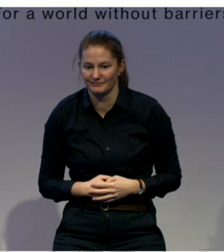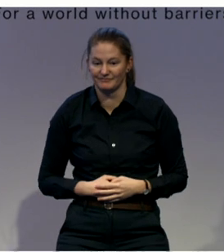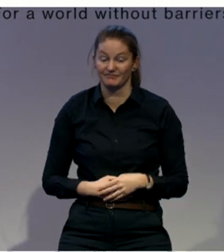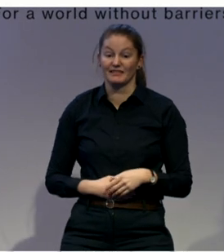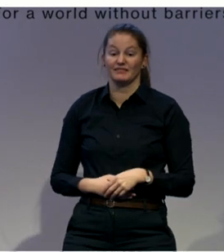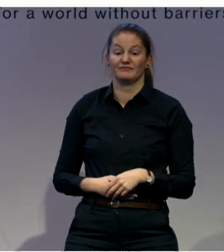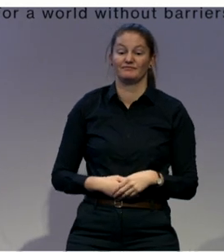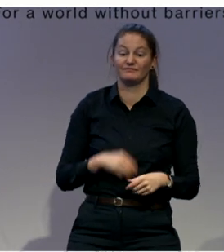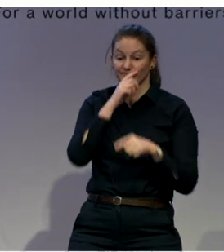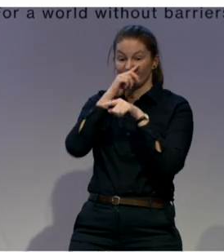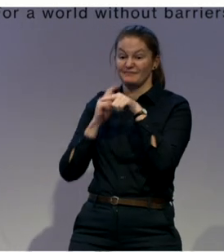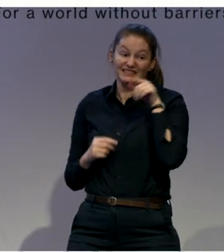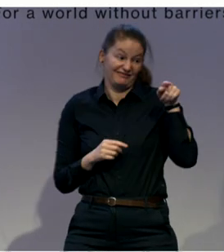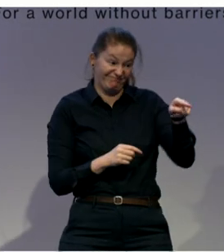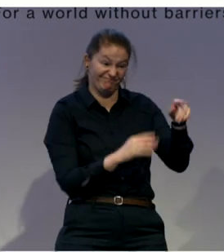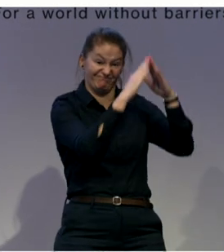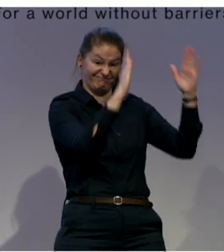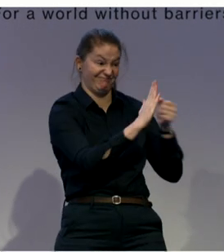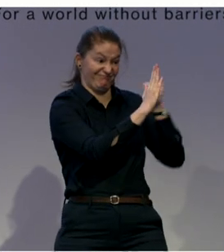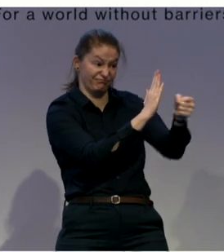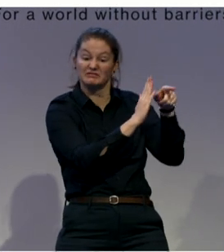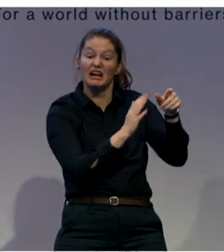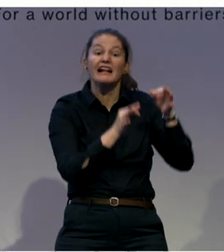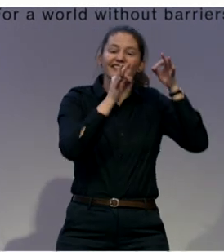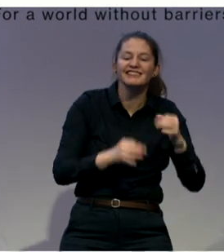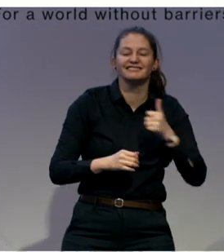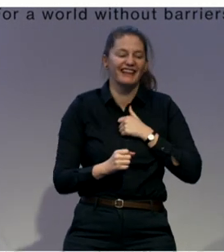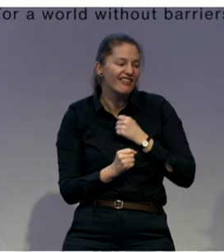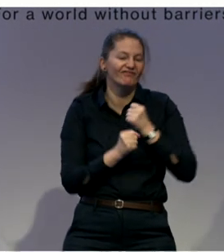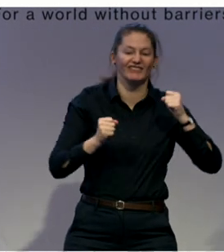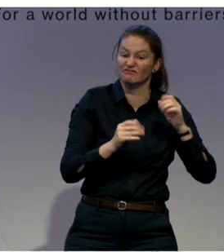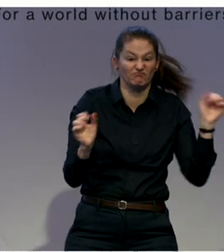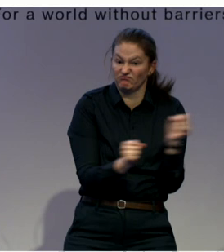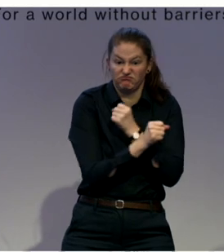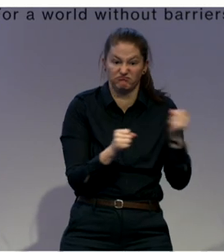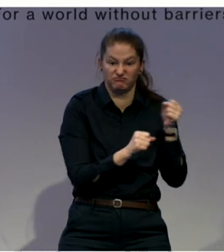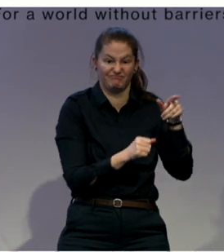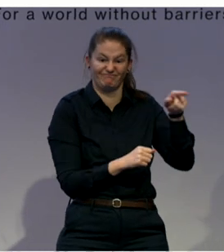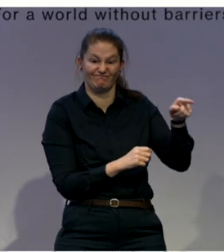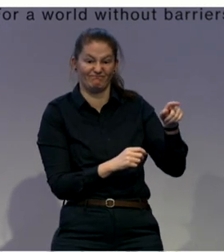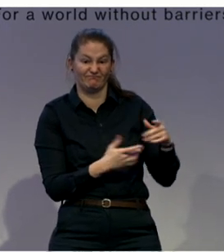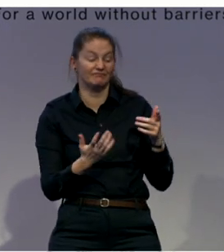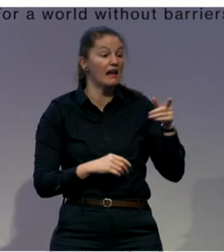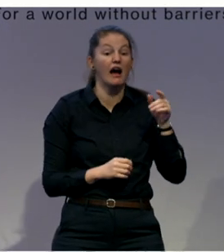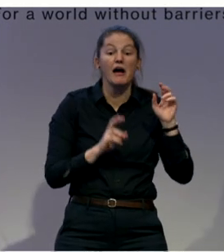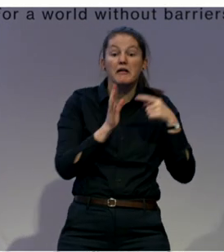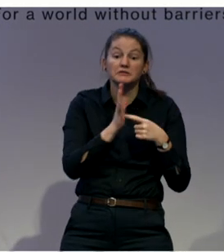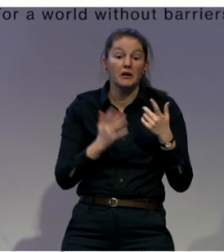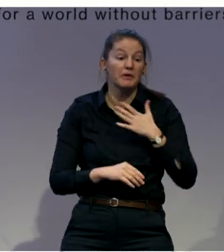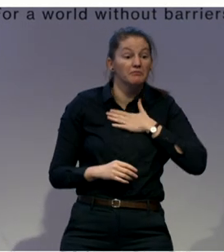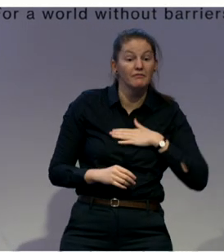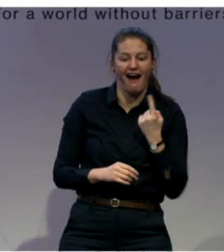one place by yourself, you live with two people, live with three friends, with six friends. If you don't have the